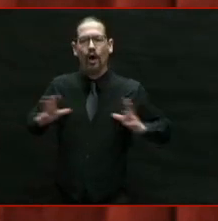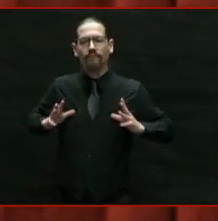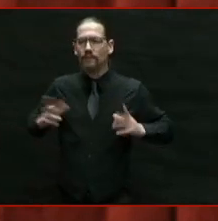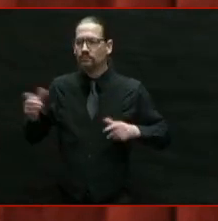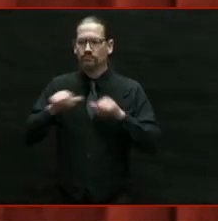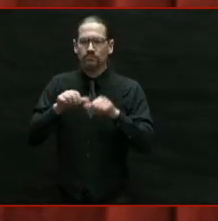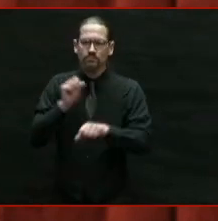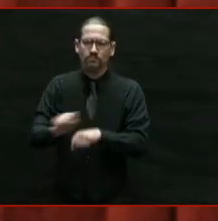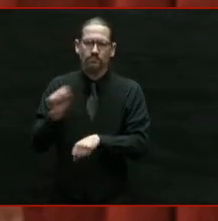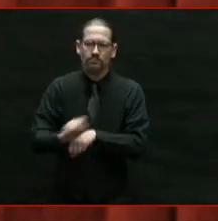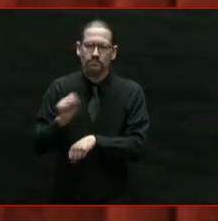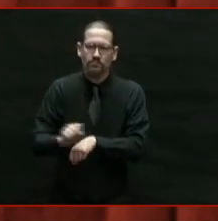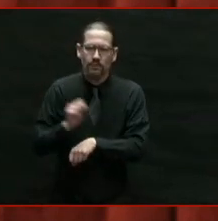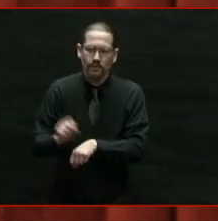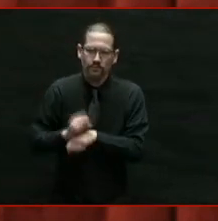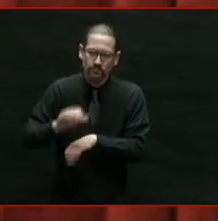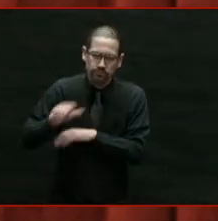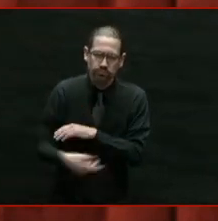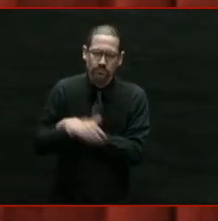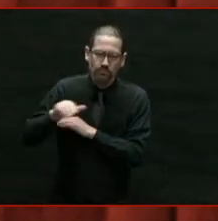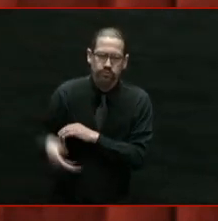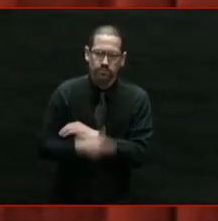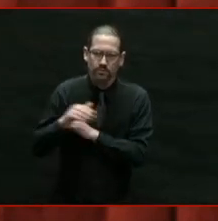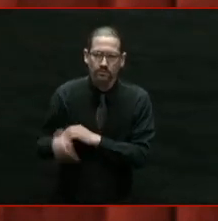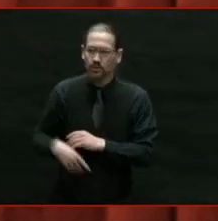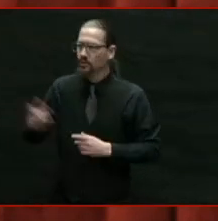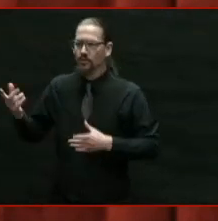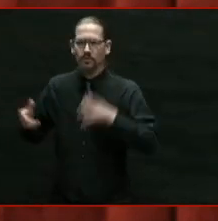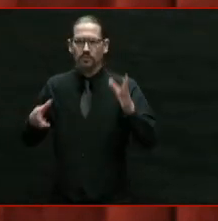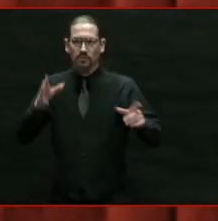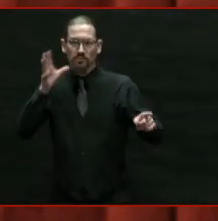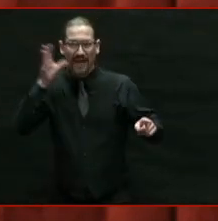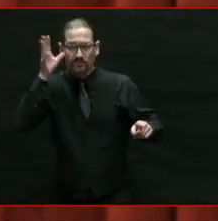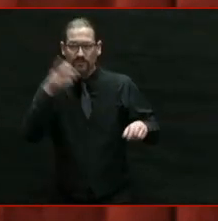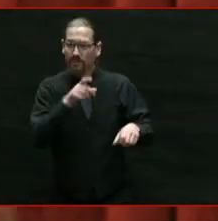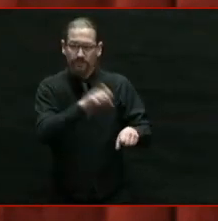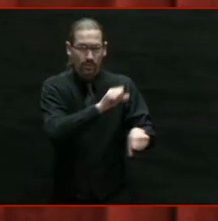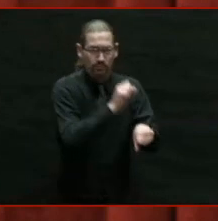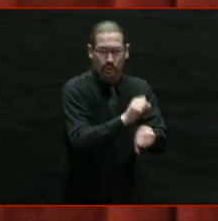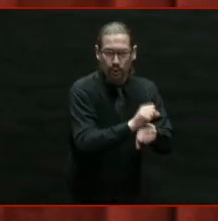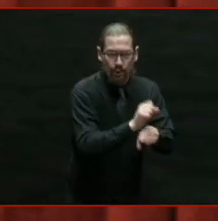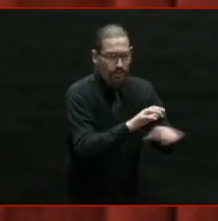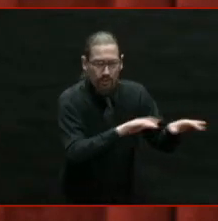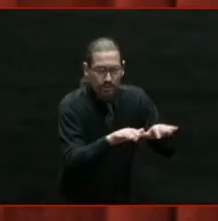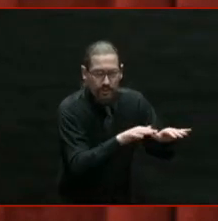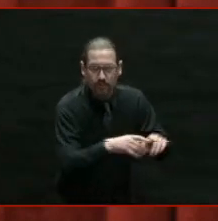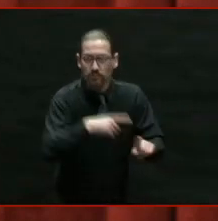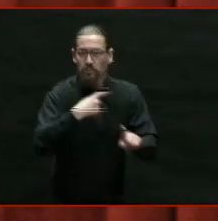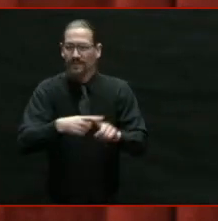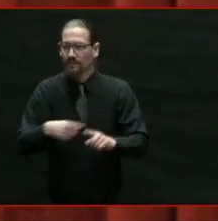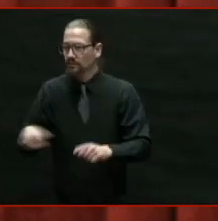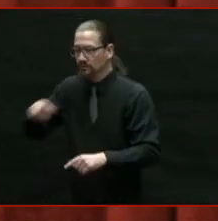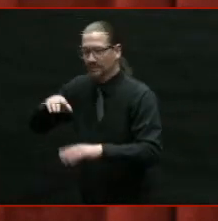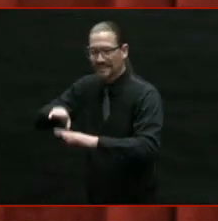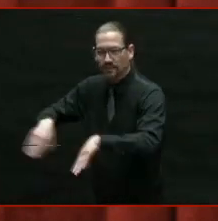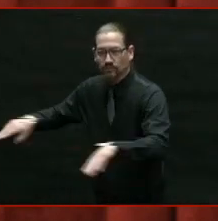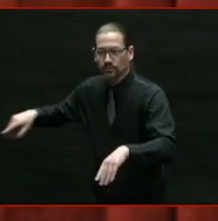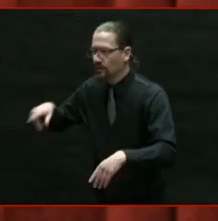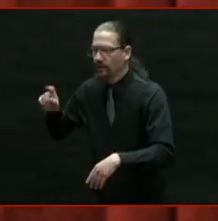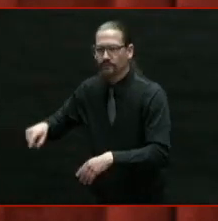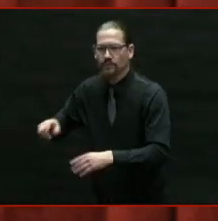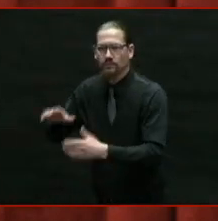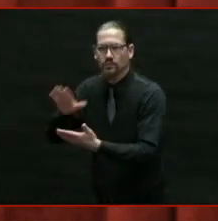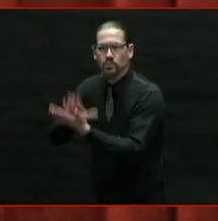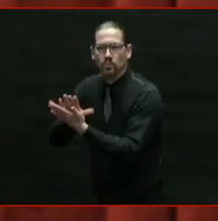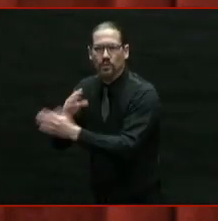Parents trying to juggle between holding down their job and teaching their kids distance learning at